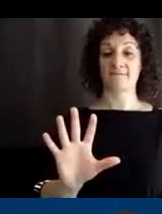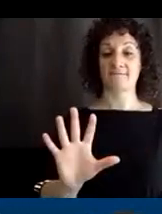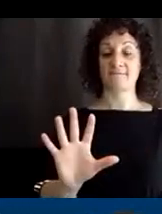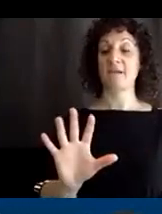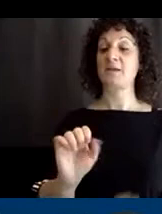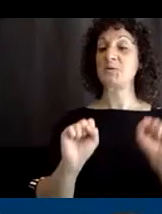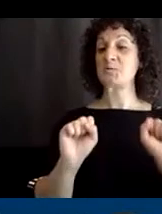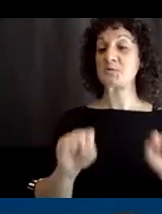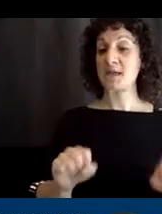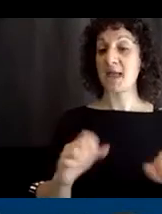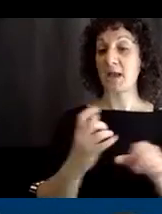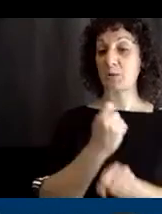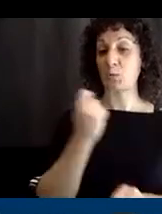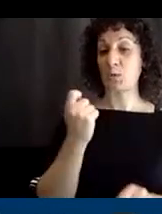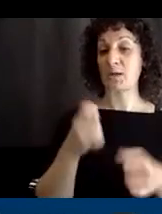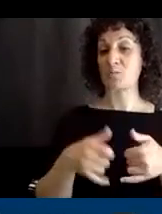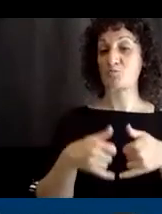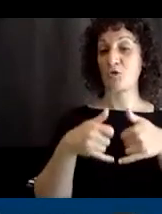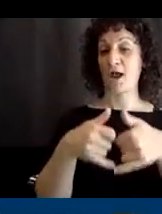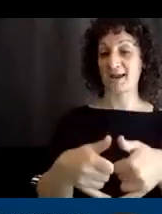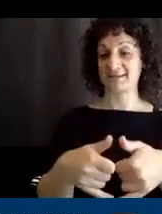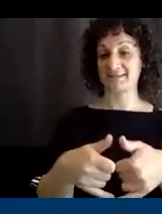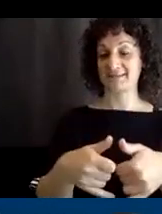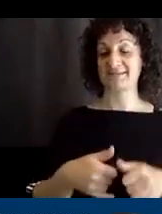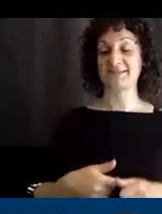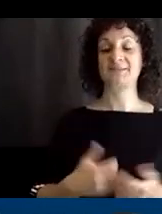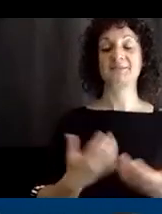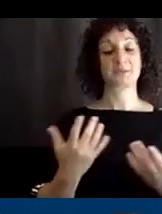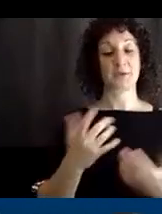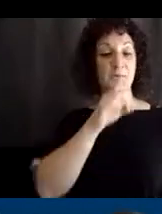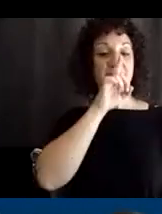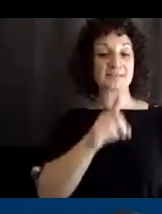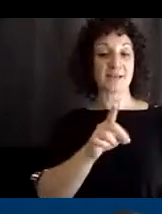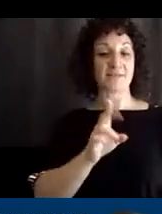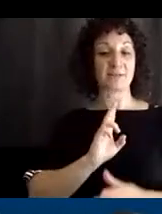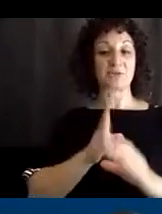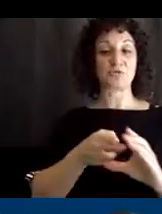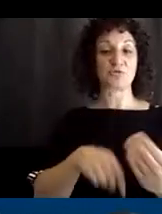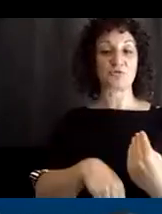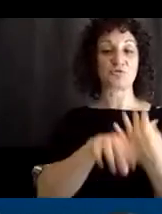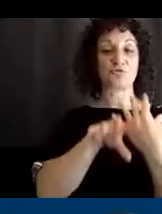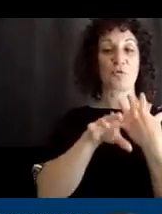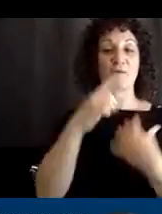win prizes. Um, so definitely join us for that.